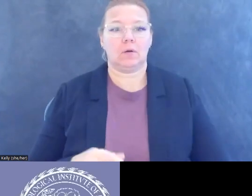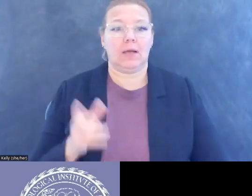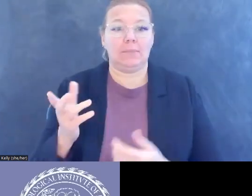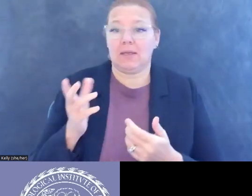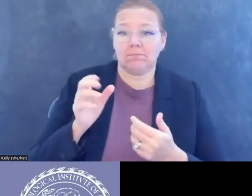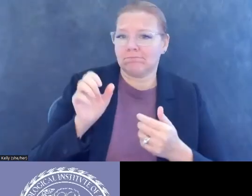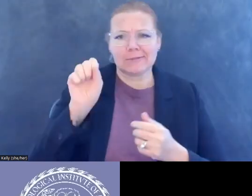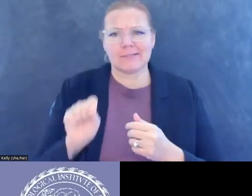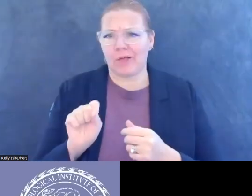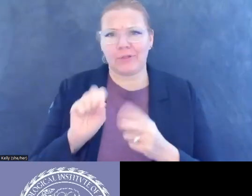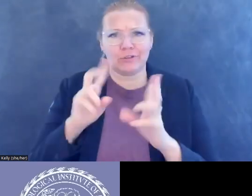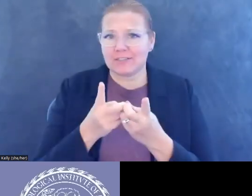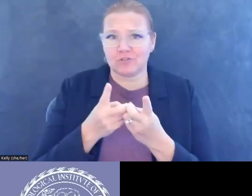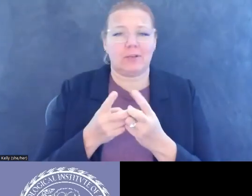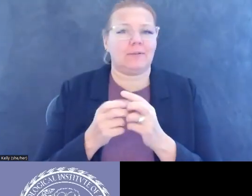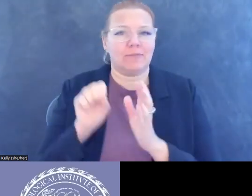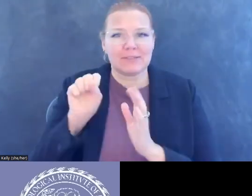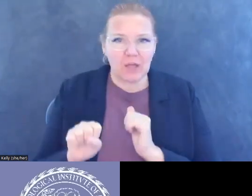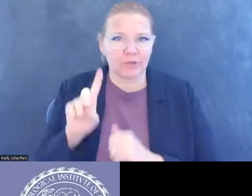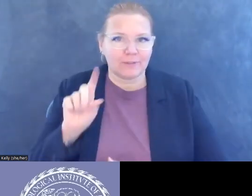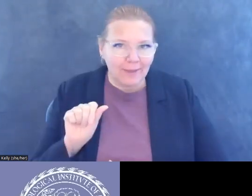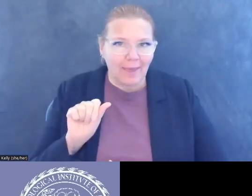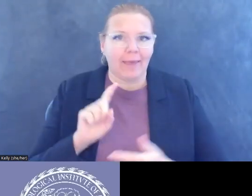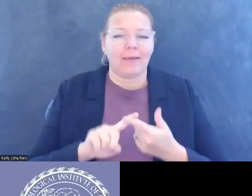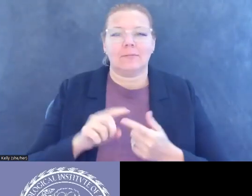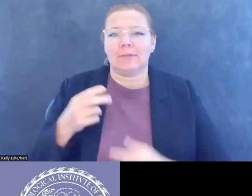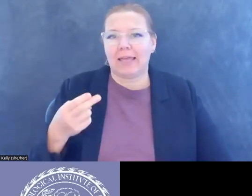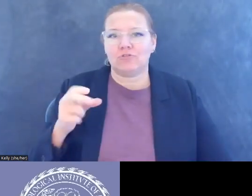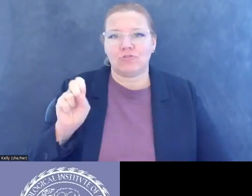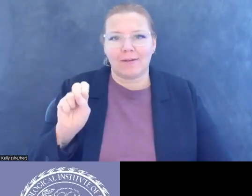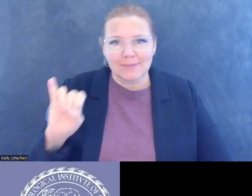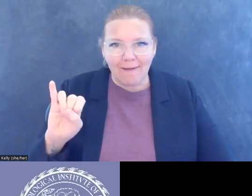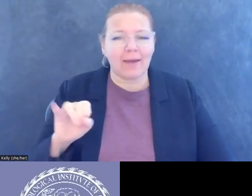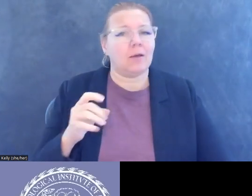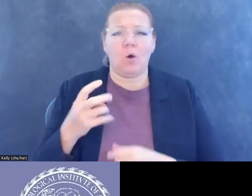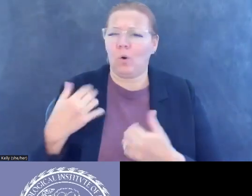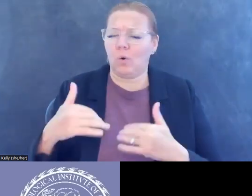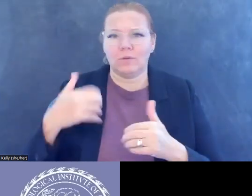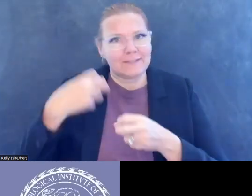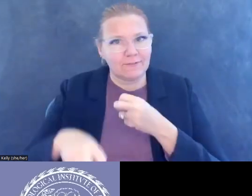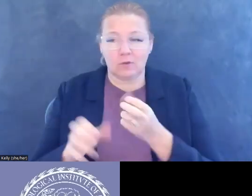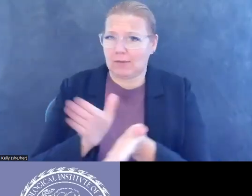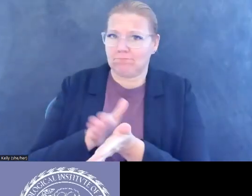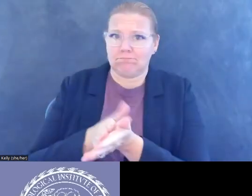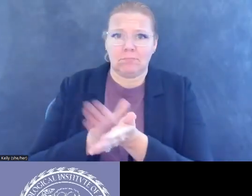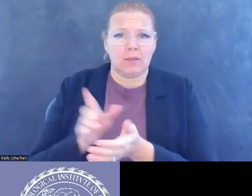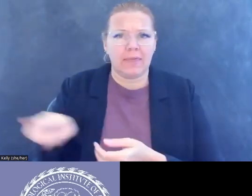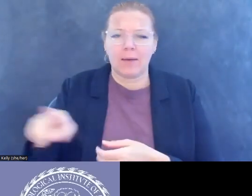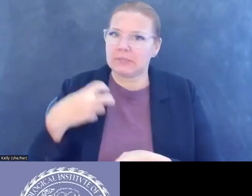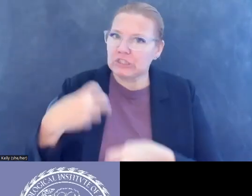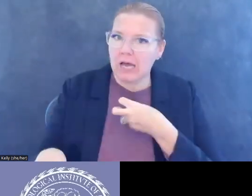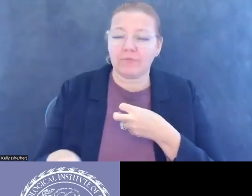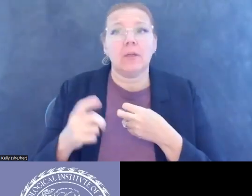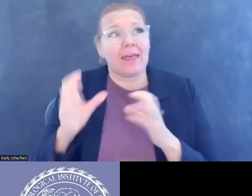Manhattan DAs and HSI enough. They have very few individuals working on this, but they are arguably pursuing more